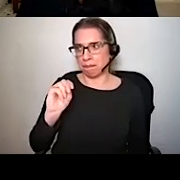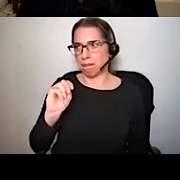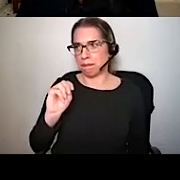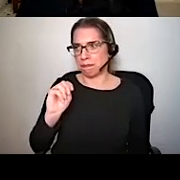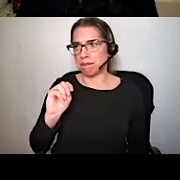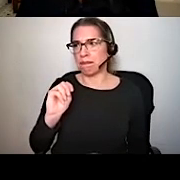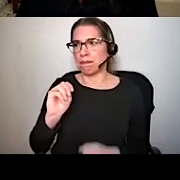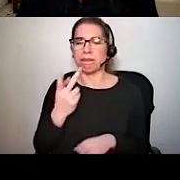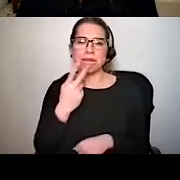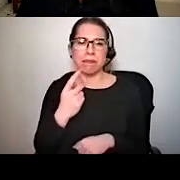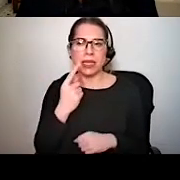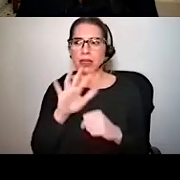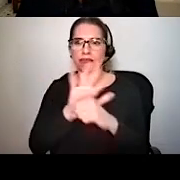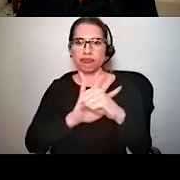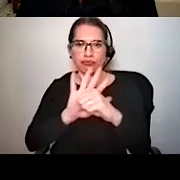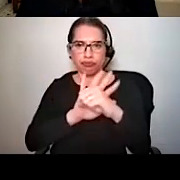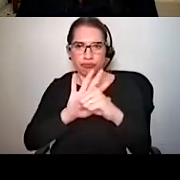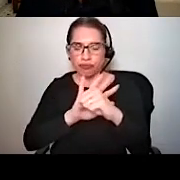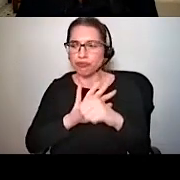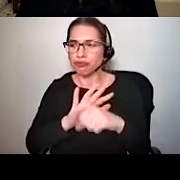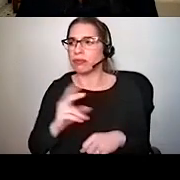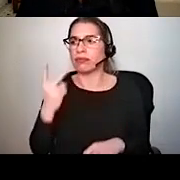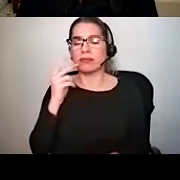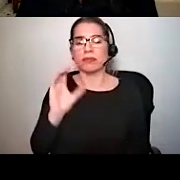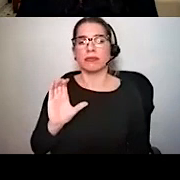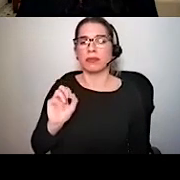here. We can also see the cerebellum,